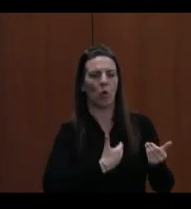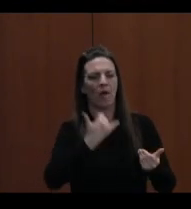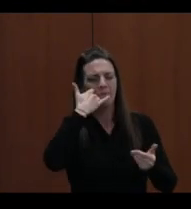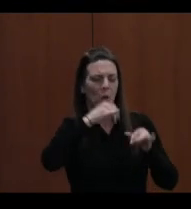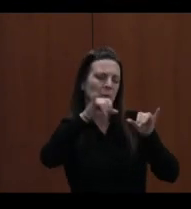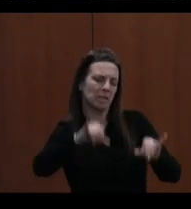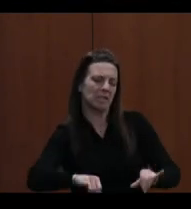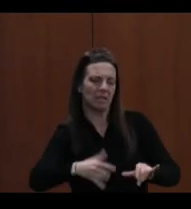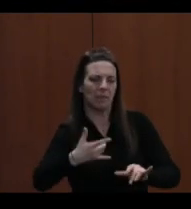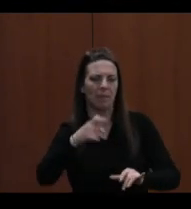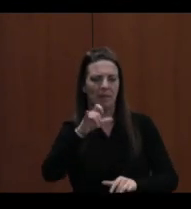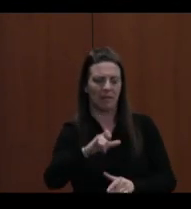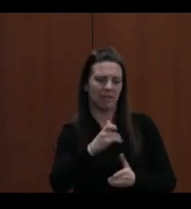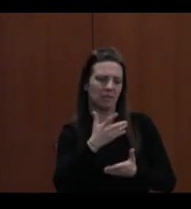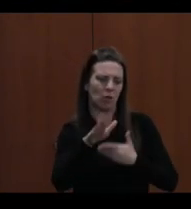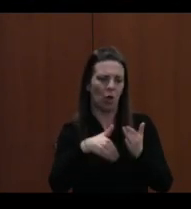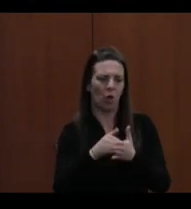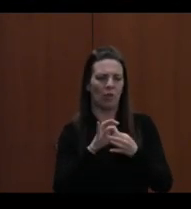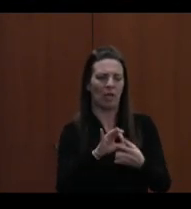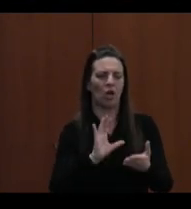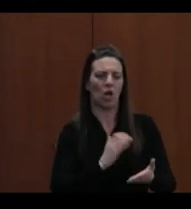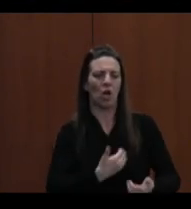lifecycle plan that I presented.